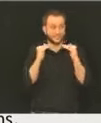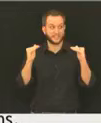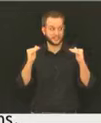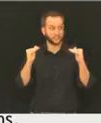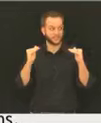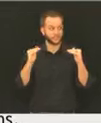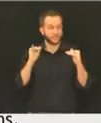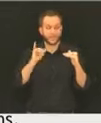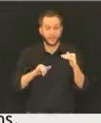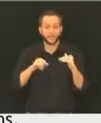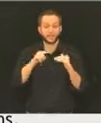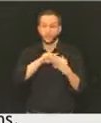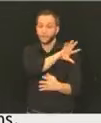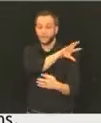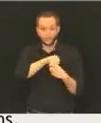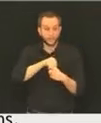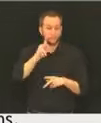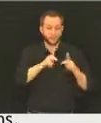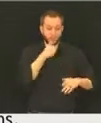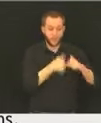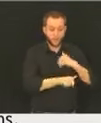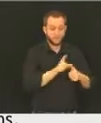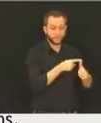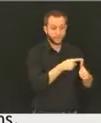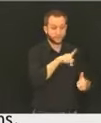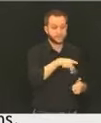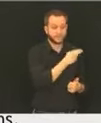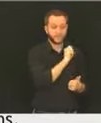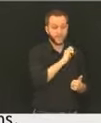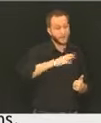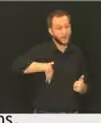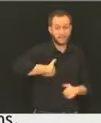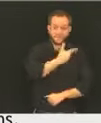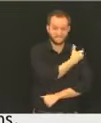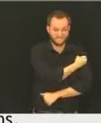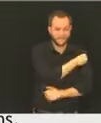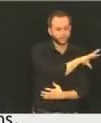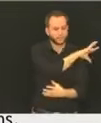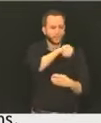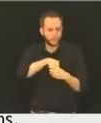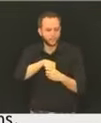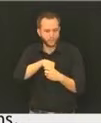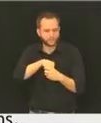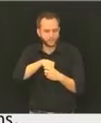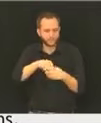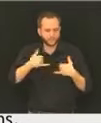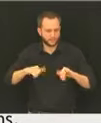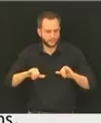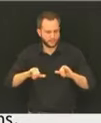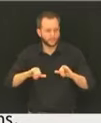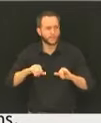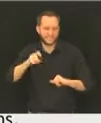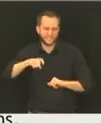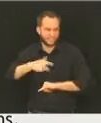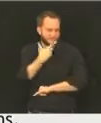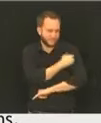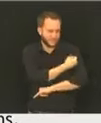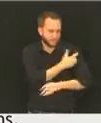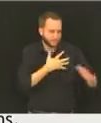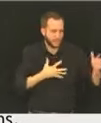in phase one, that have not been vaccinated, will still continue to vaccinate that group.